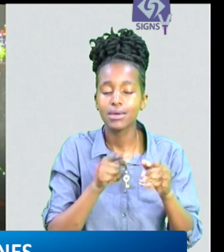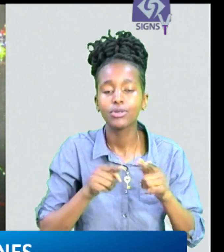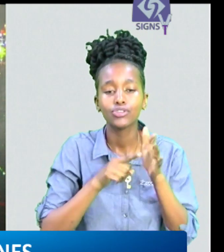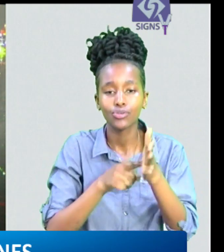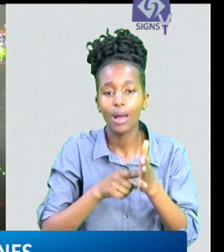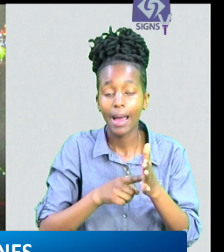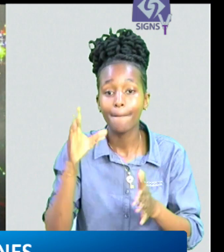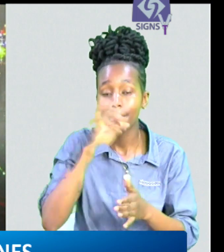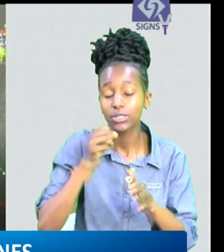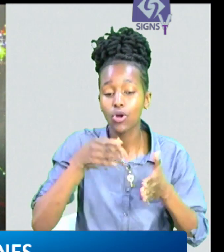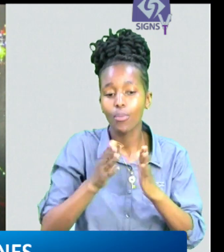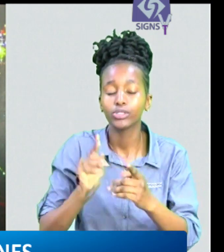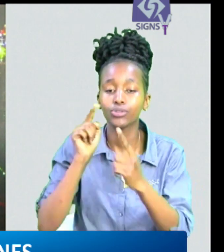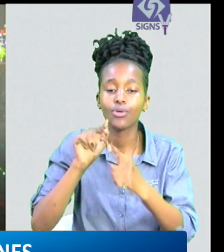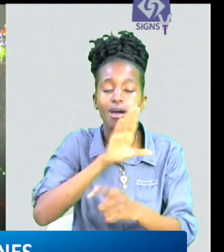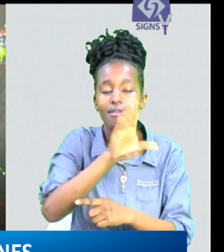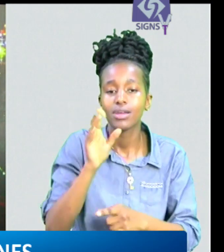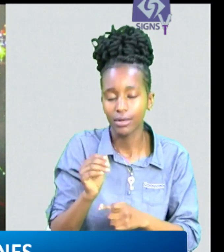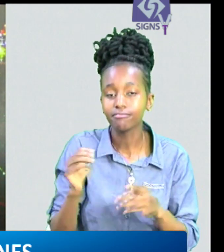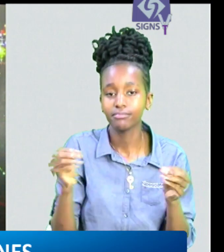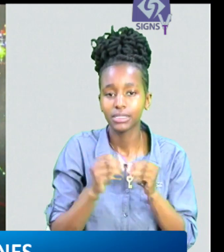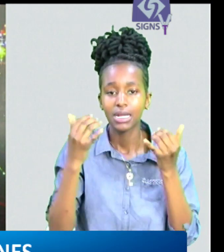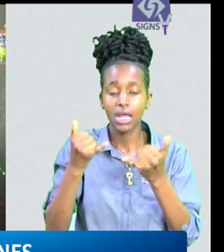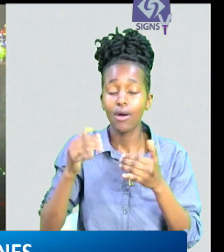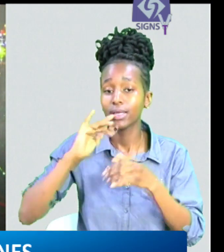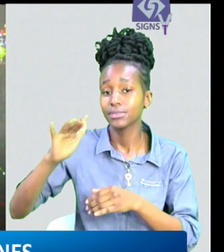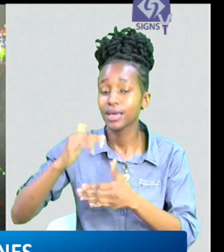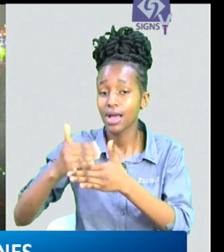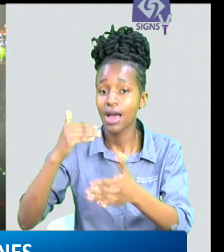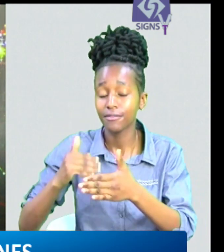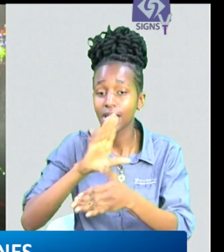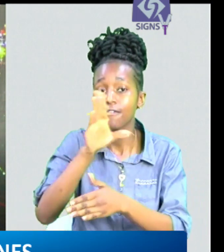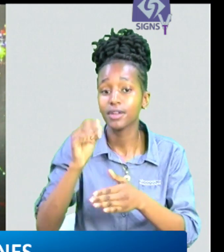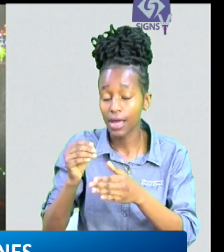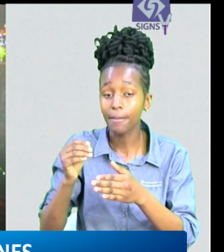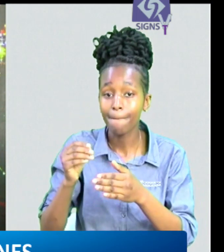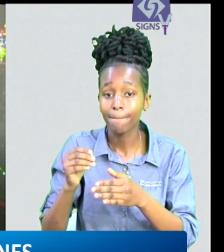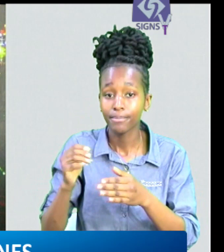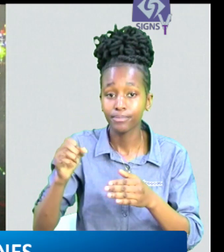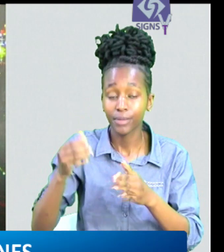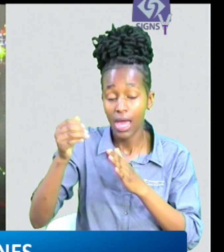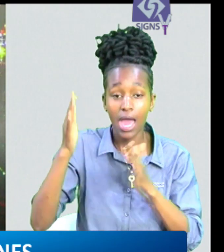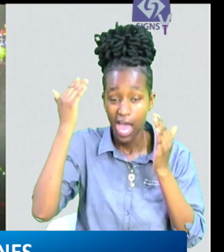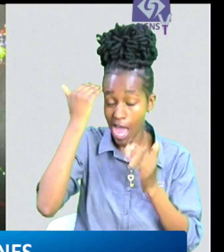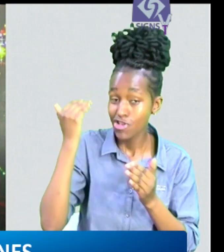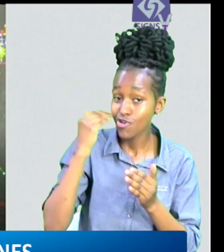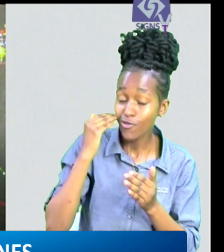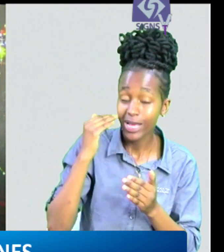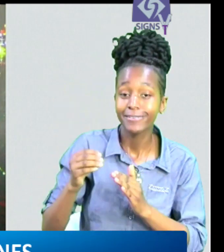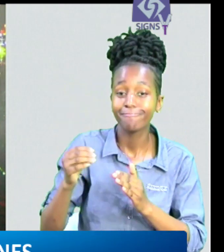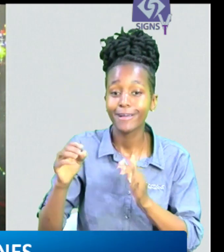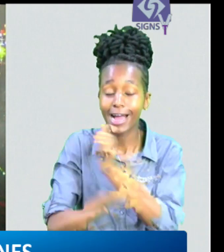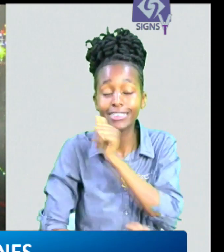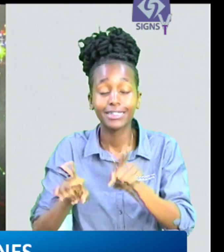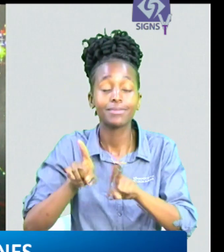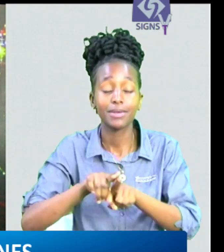declaration a letdown and a missed opportunity for the african continent speaking hours after african heads of state and